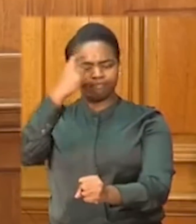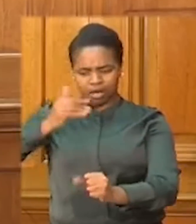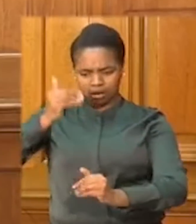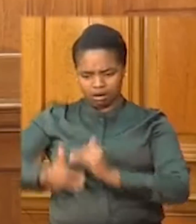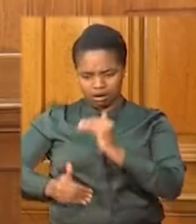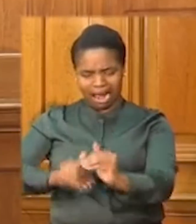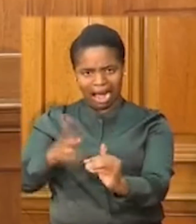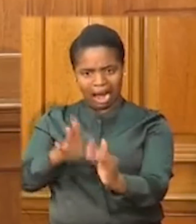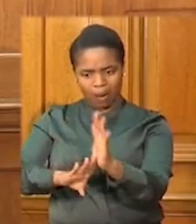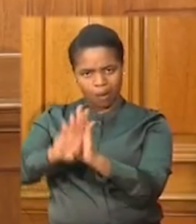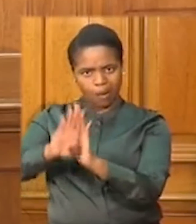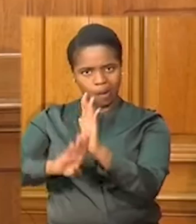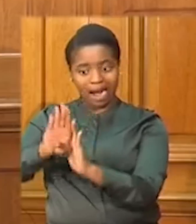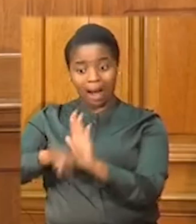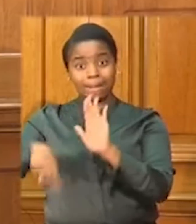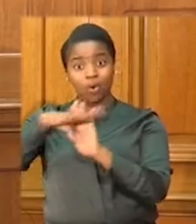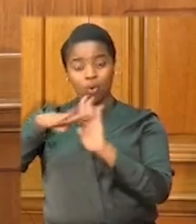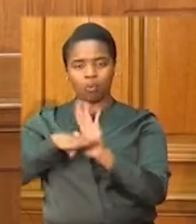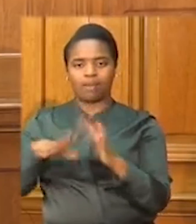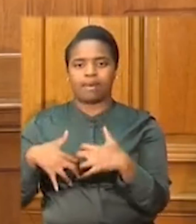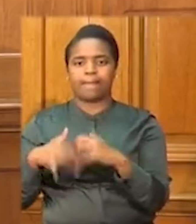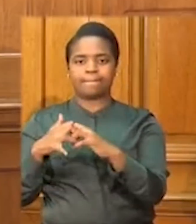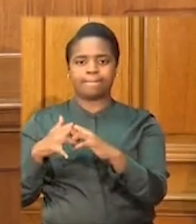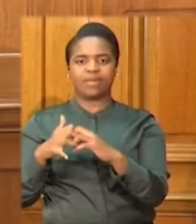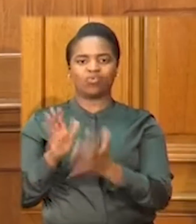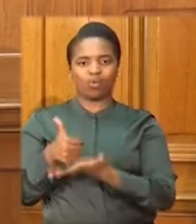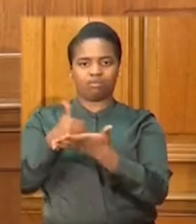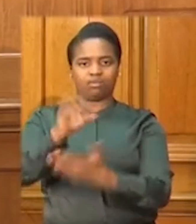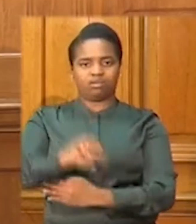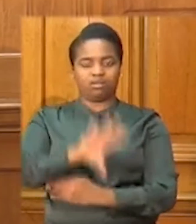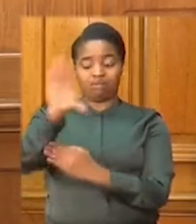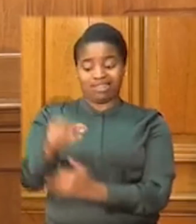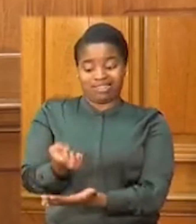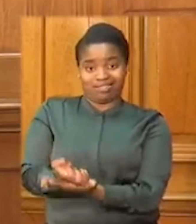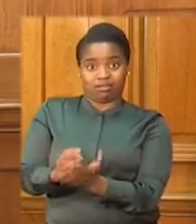that will ignite inclusive growth in our economy.